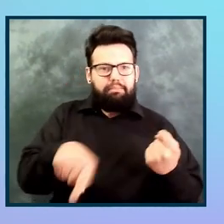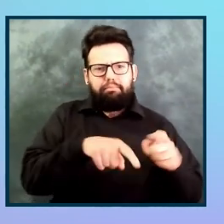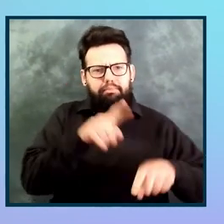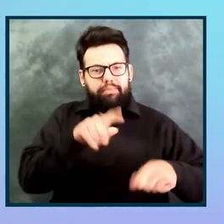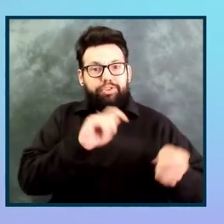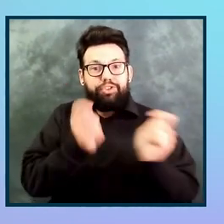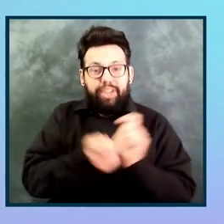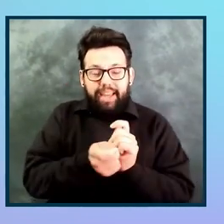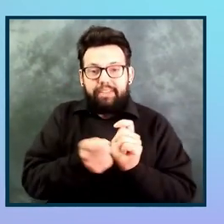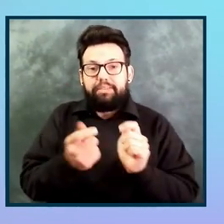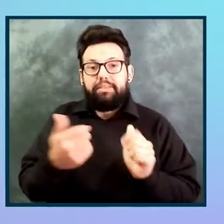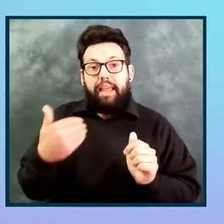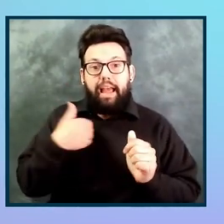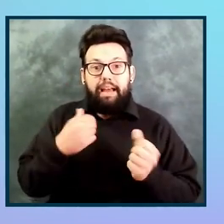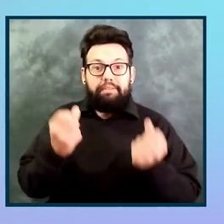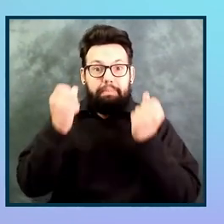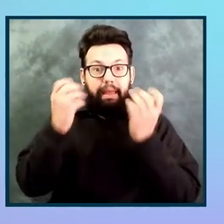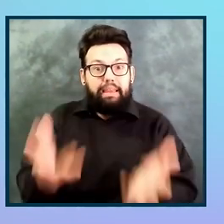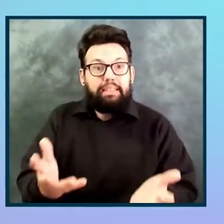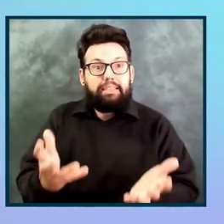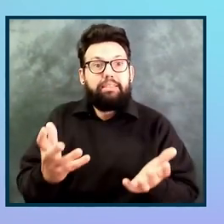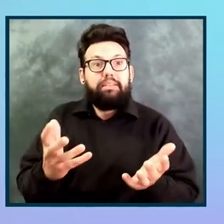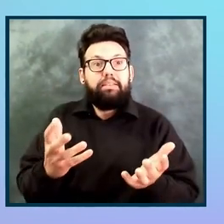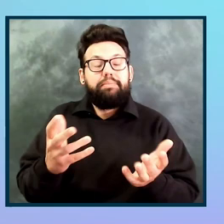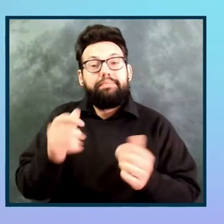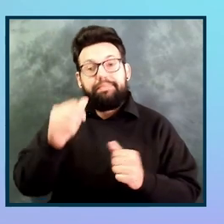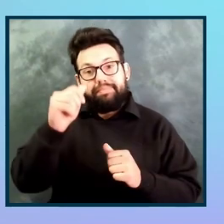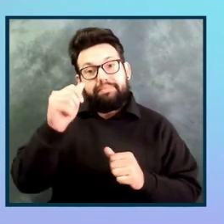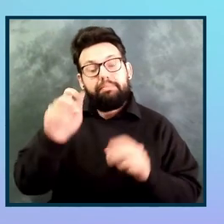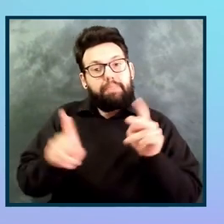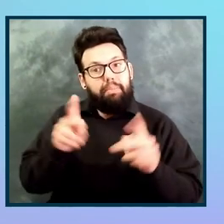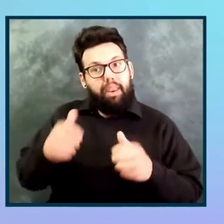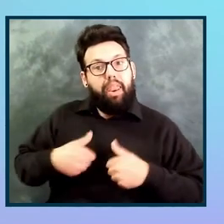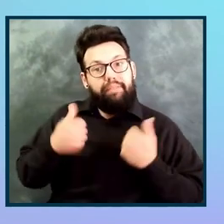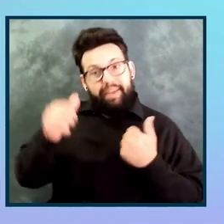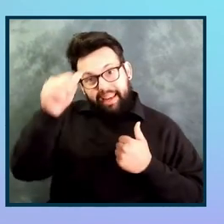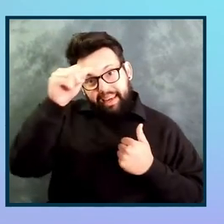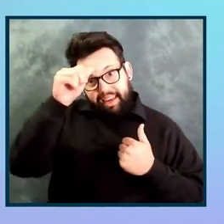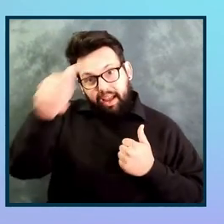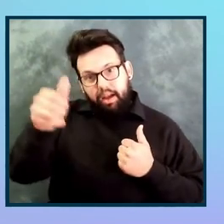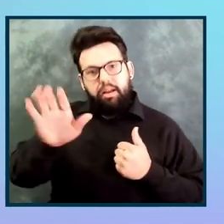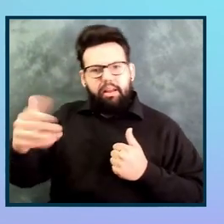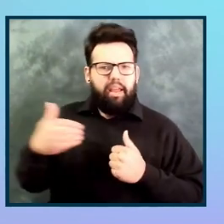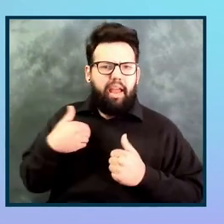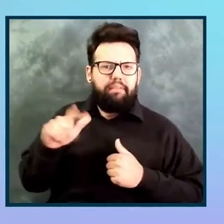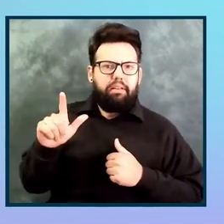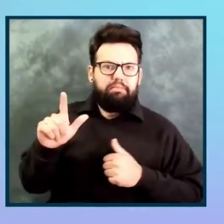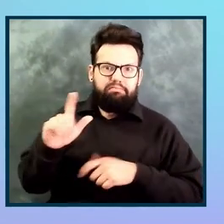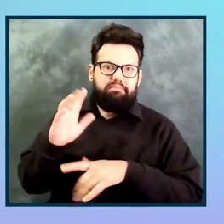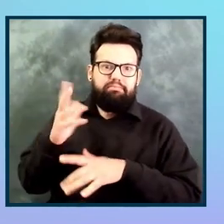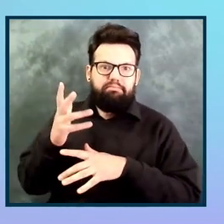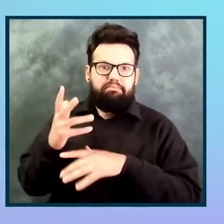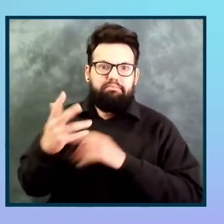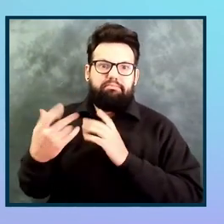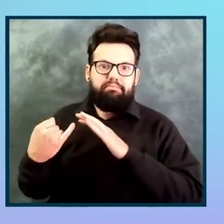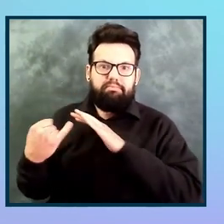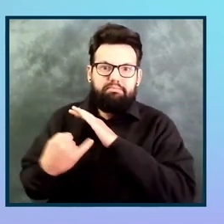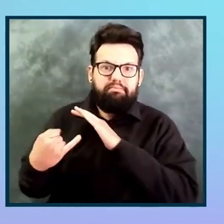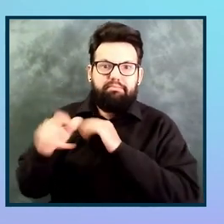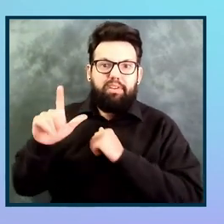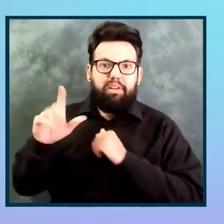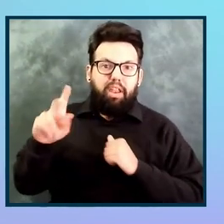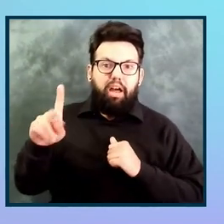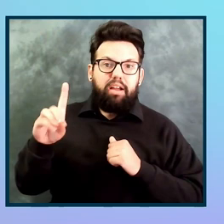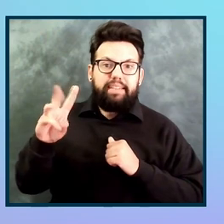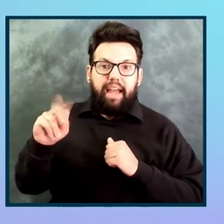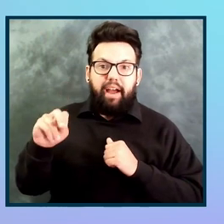who were having significant struggles with lockdown. And so empathy is a powerful thing.